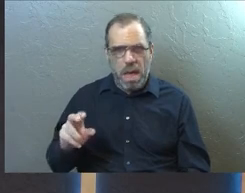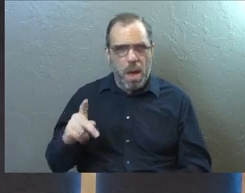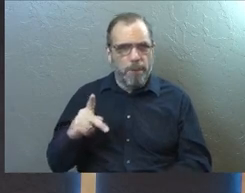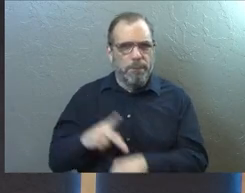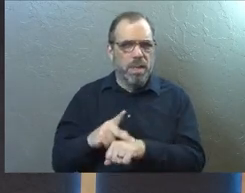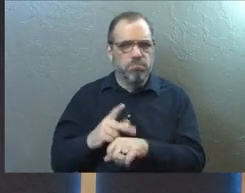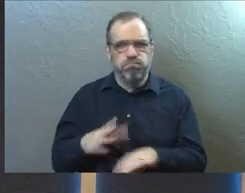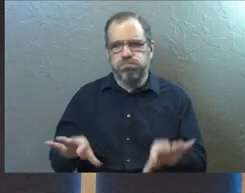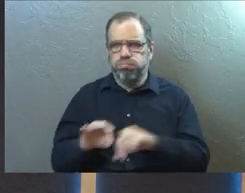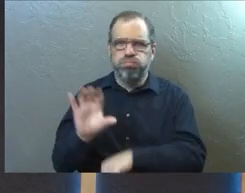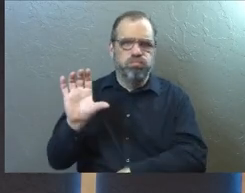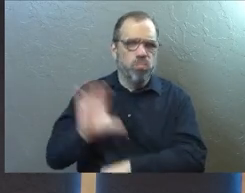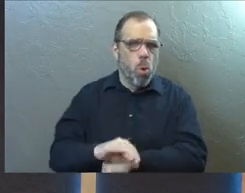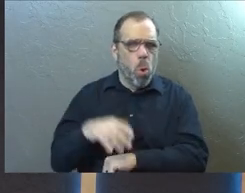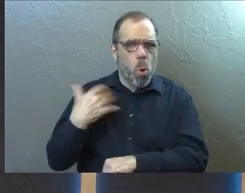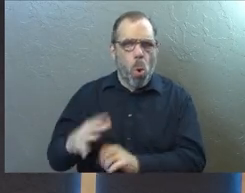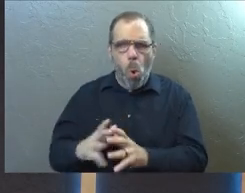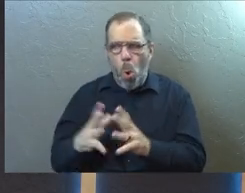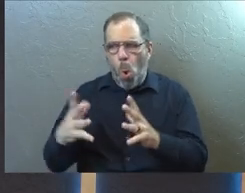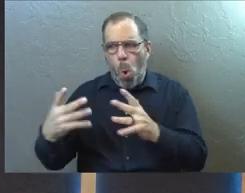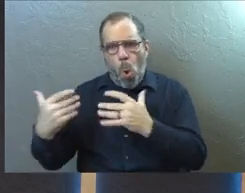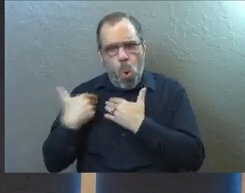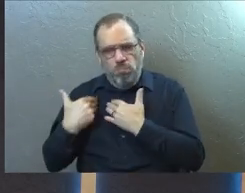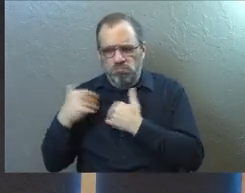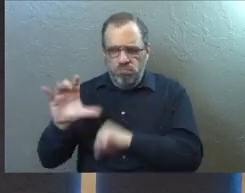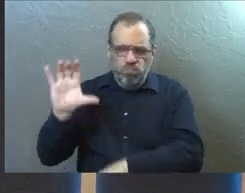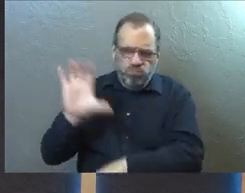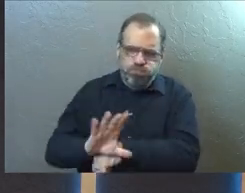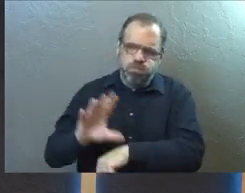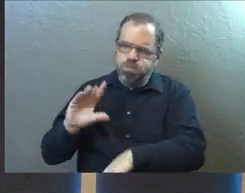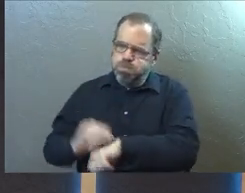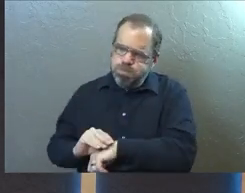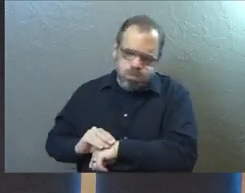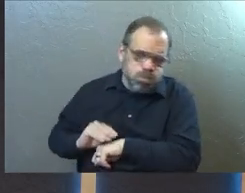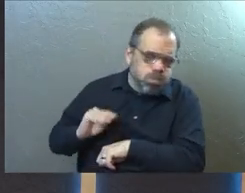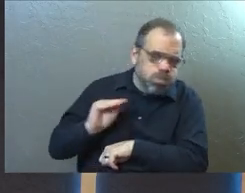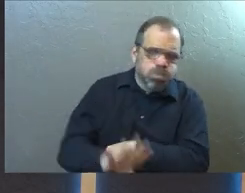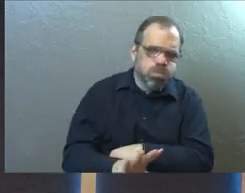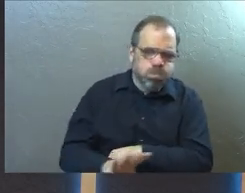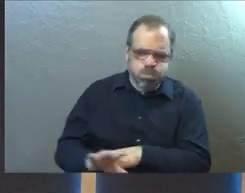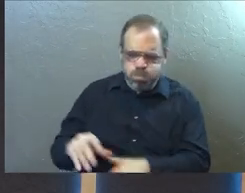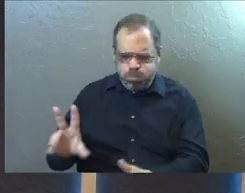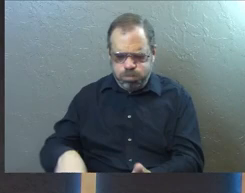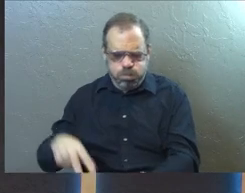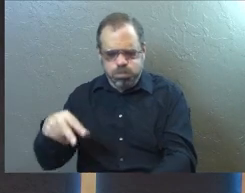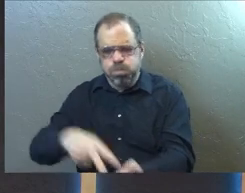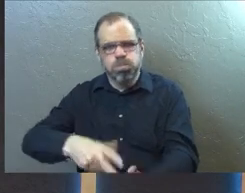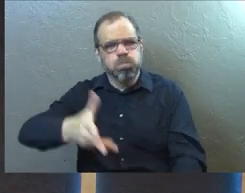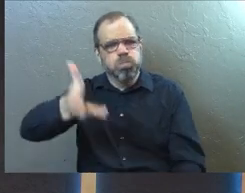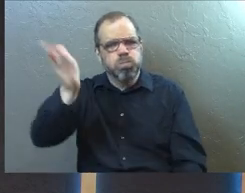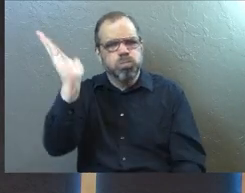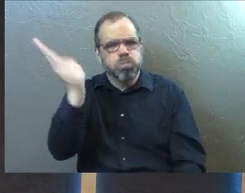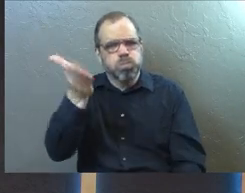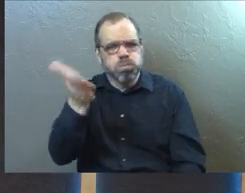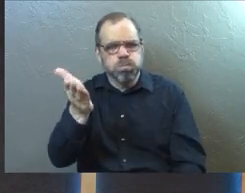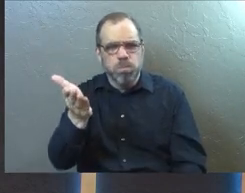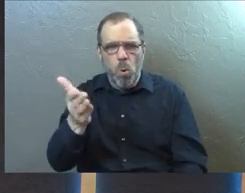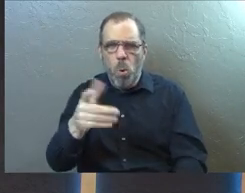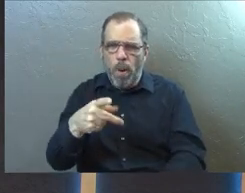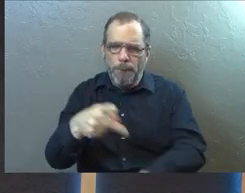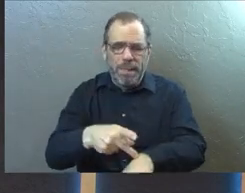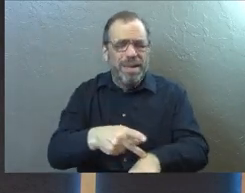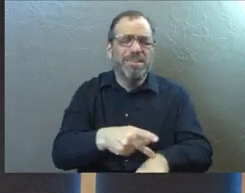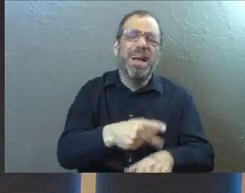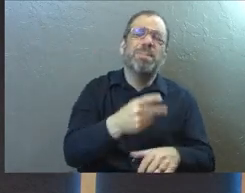deal in the church, carries a ton of weight, and his influence is big. And he's going to give one of his great moments. Peter's got some